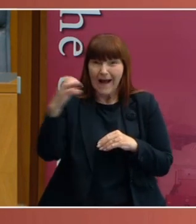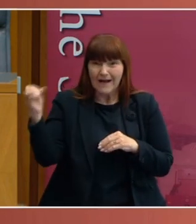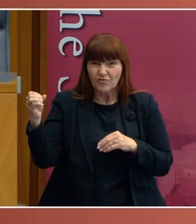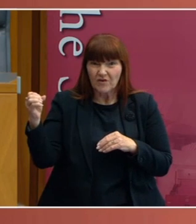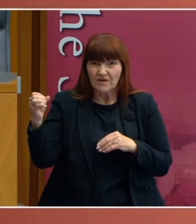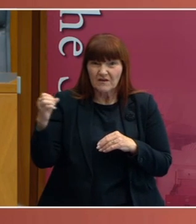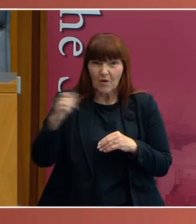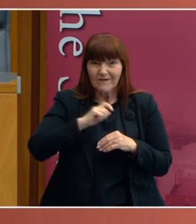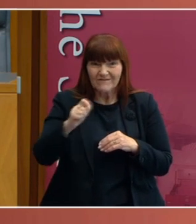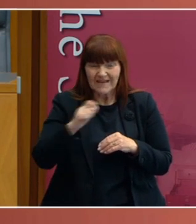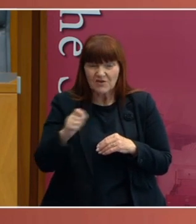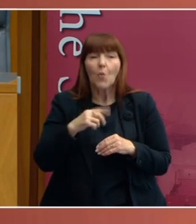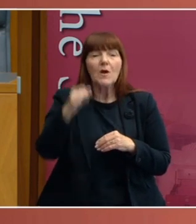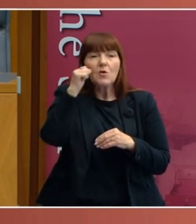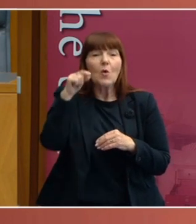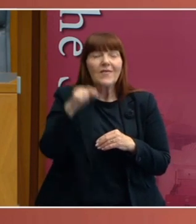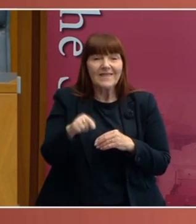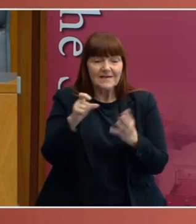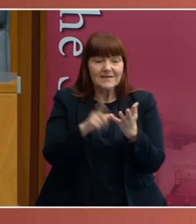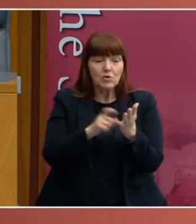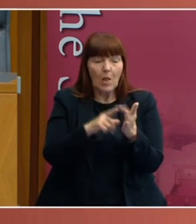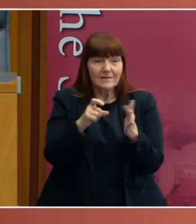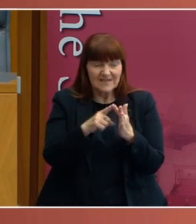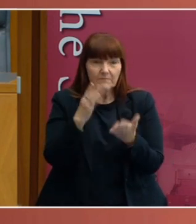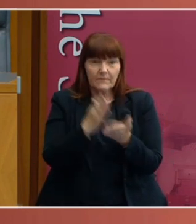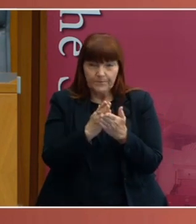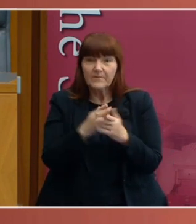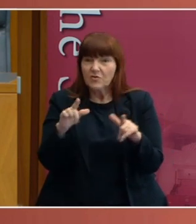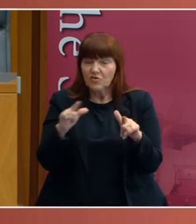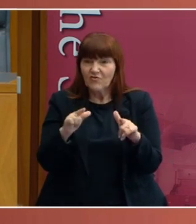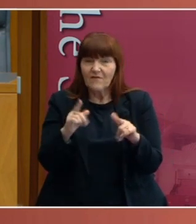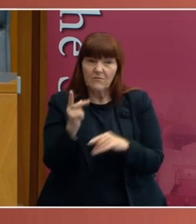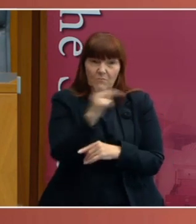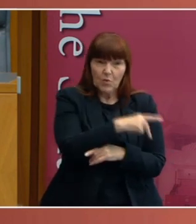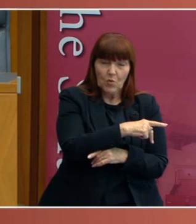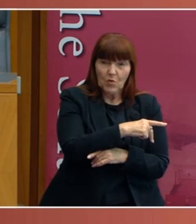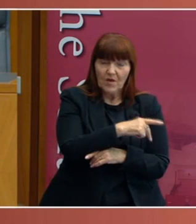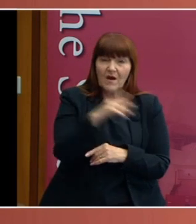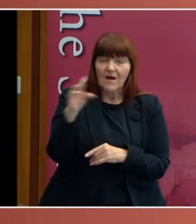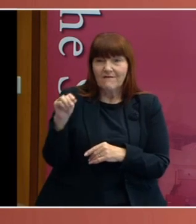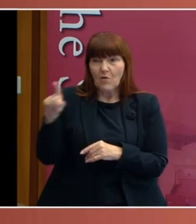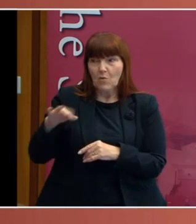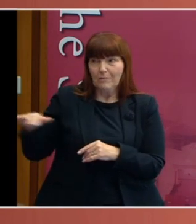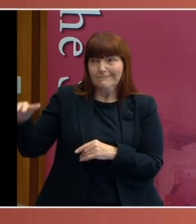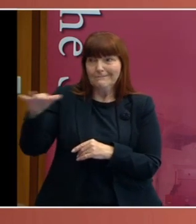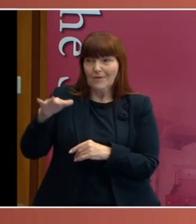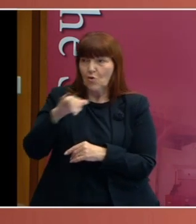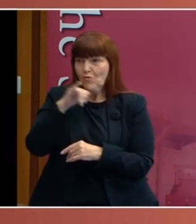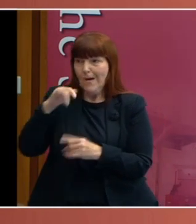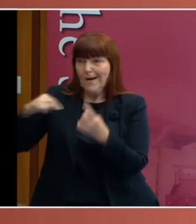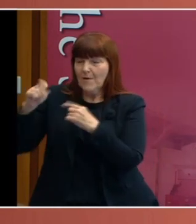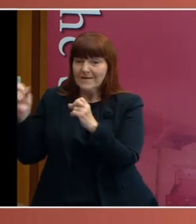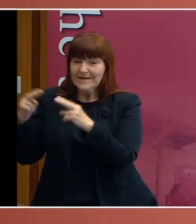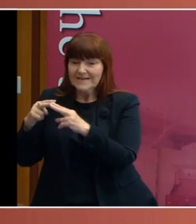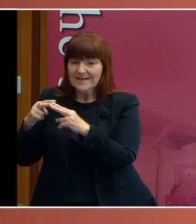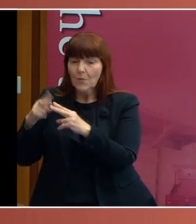do know is this Dulcie did actually travel to Perth from her East Coast dens of crime because we know